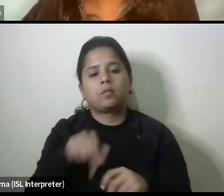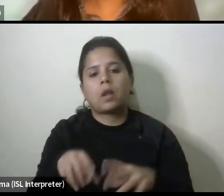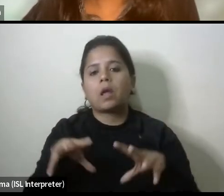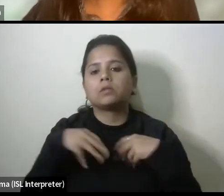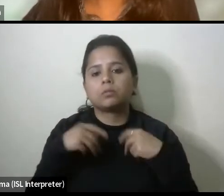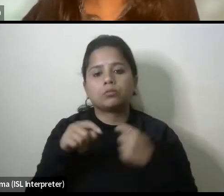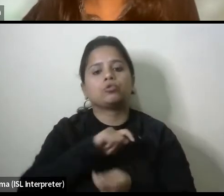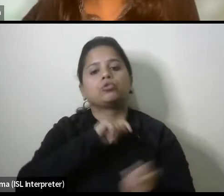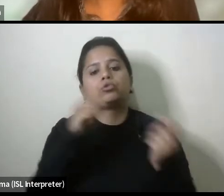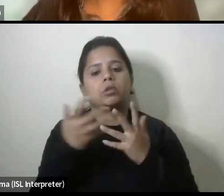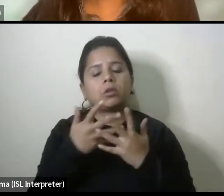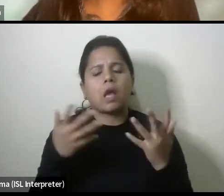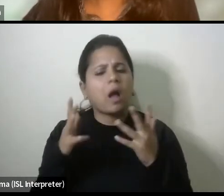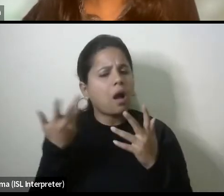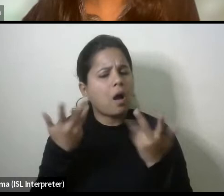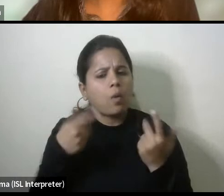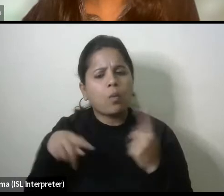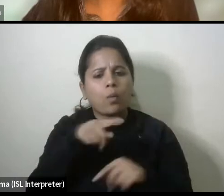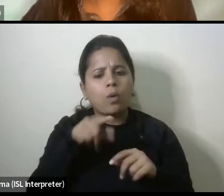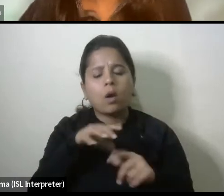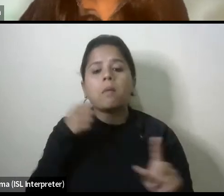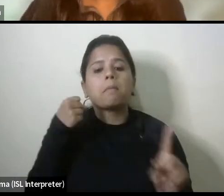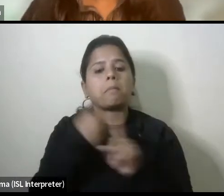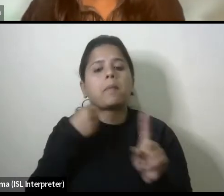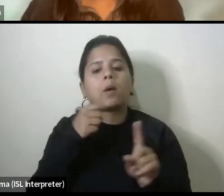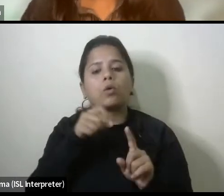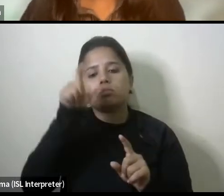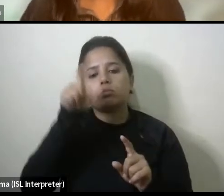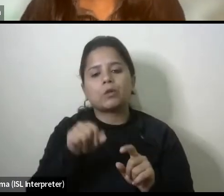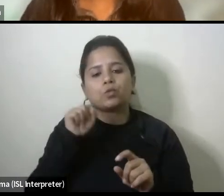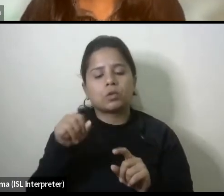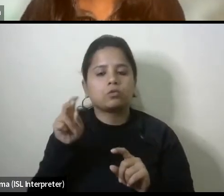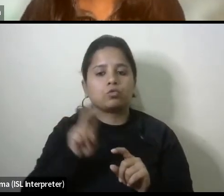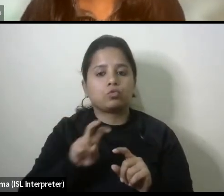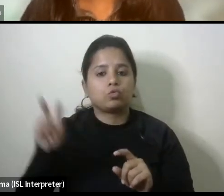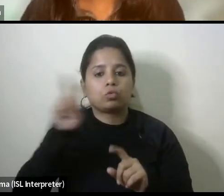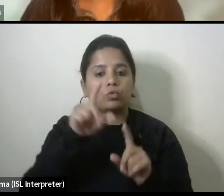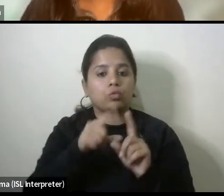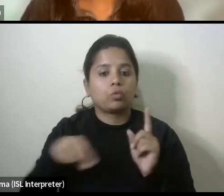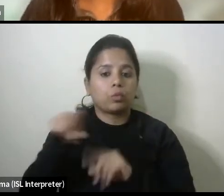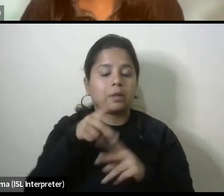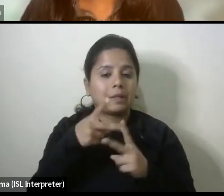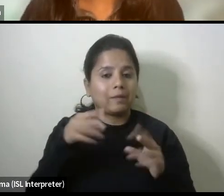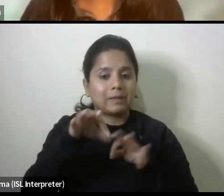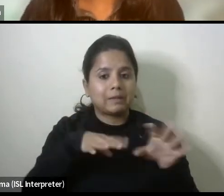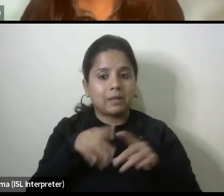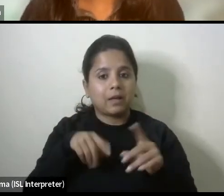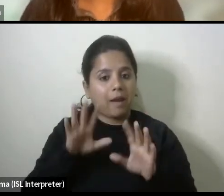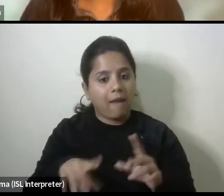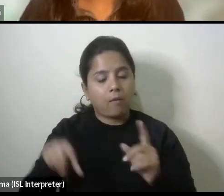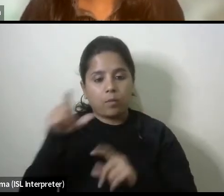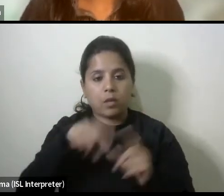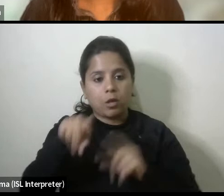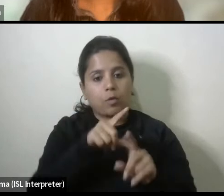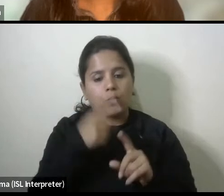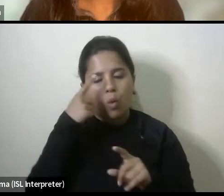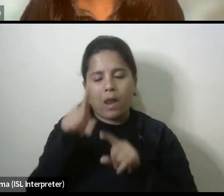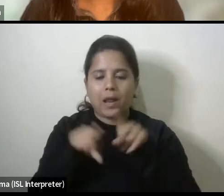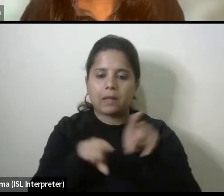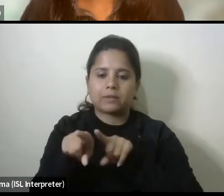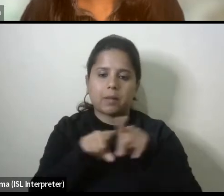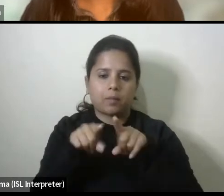and how it really impacts a person's journey while they are navigating in the city uh for an example